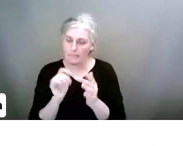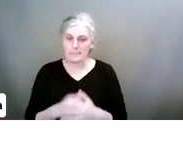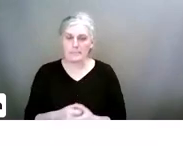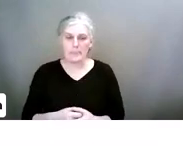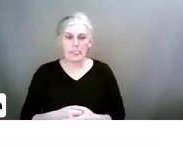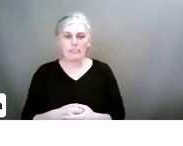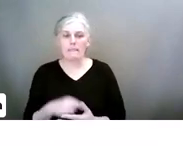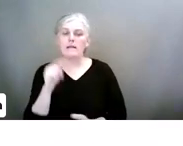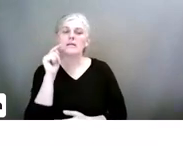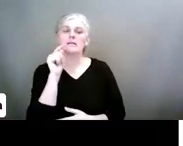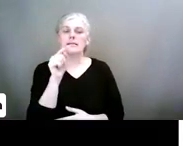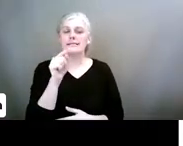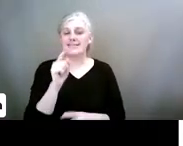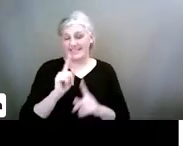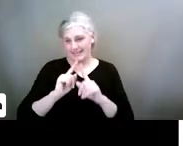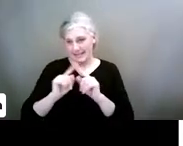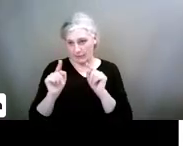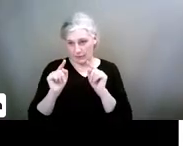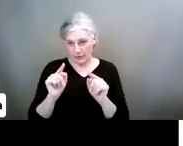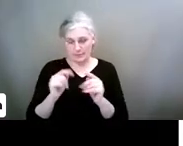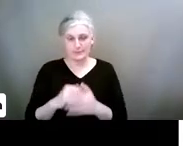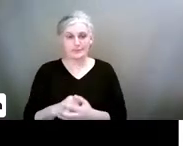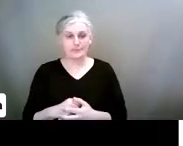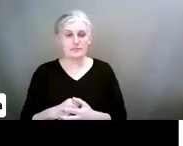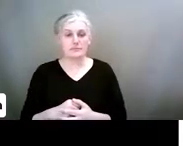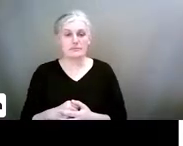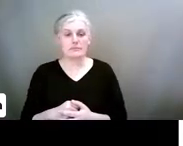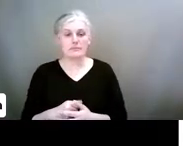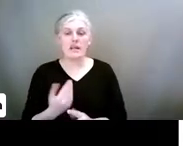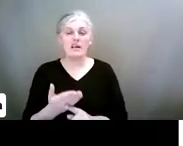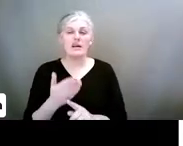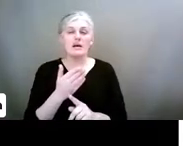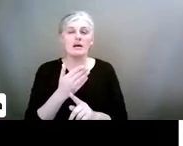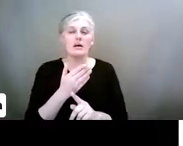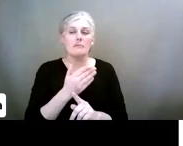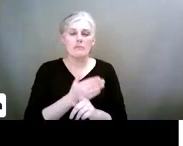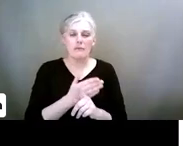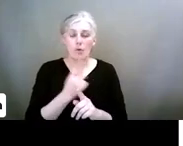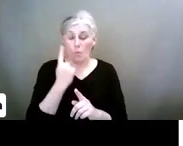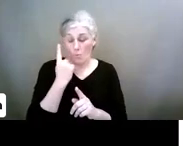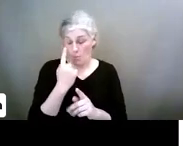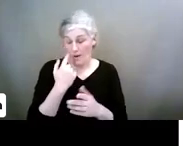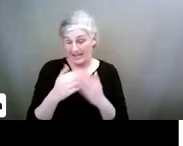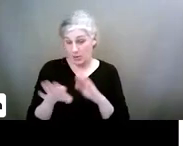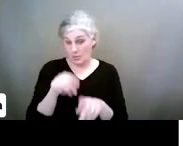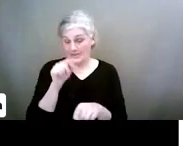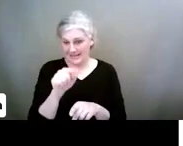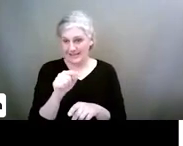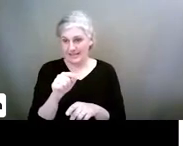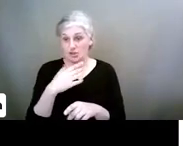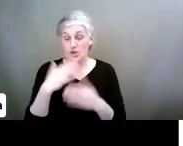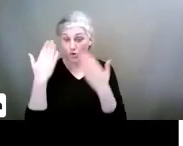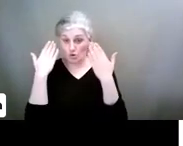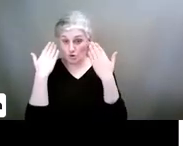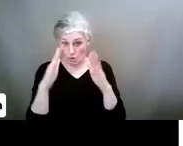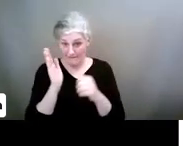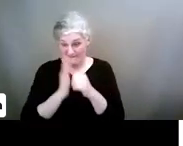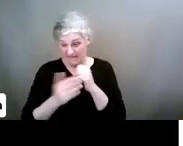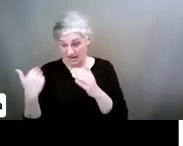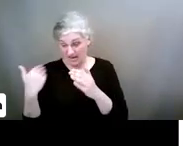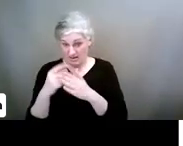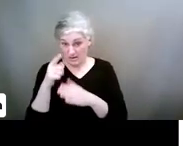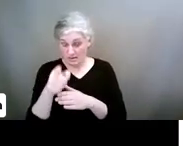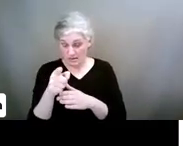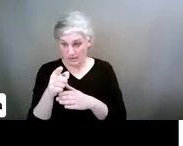Now, this is something different. So, before I just... The one thing with this is... So, what I've just showed you is going into your